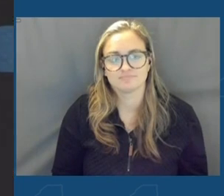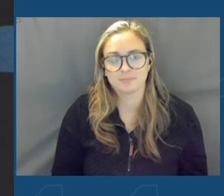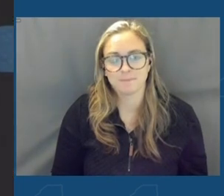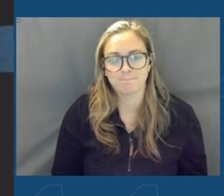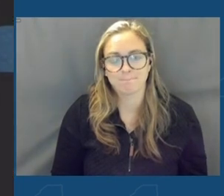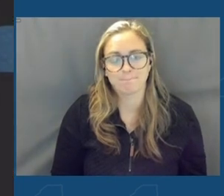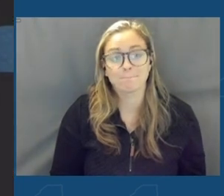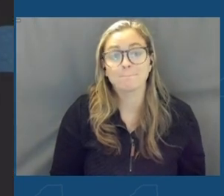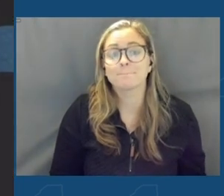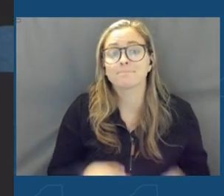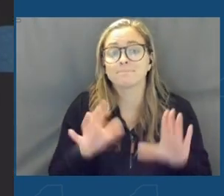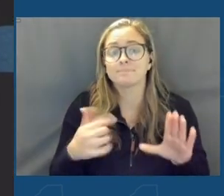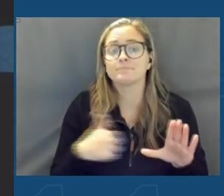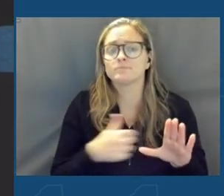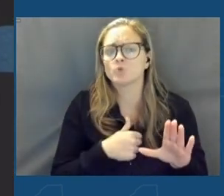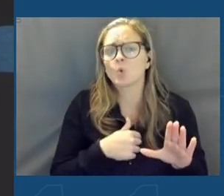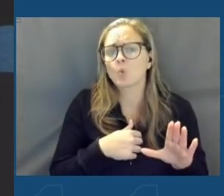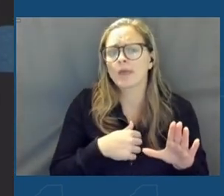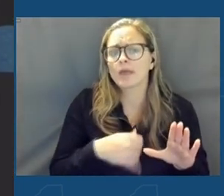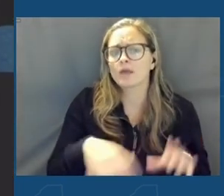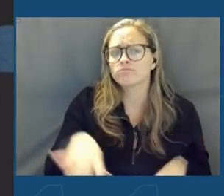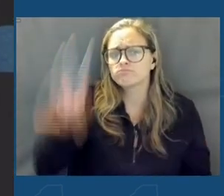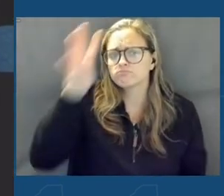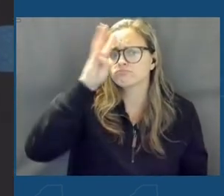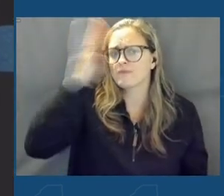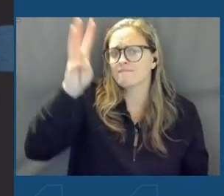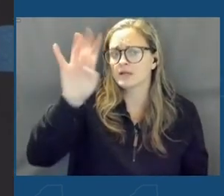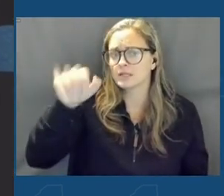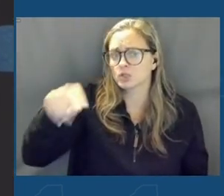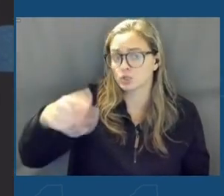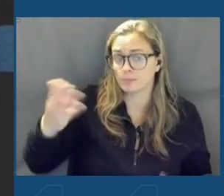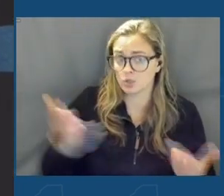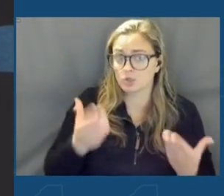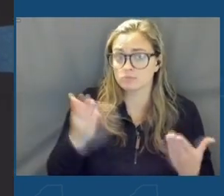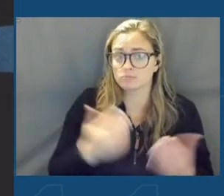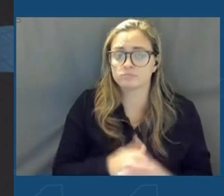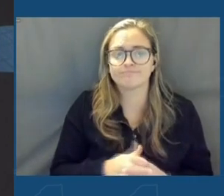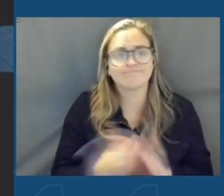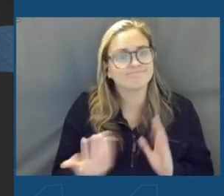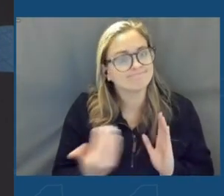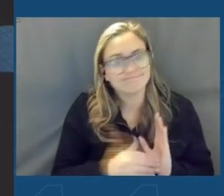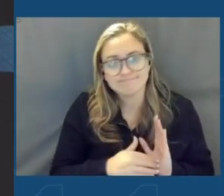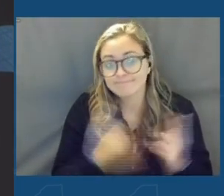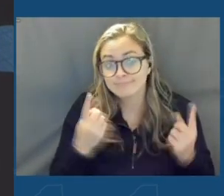Now, we invented the chip here in America. And once again,